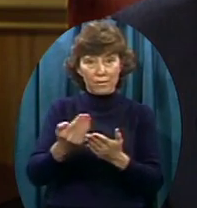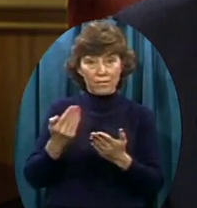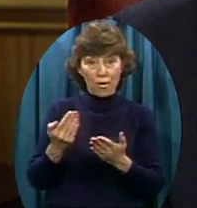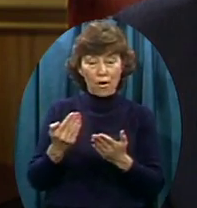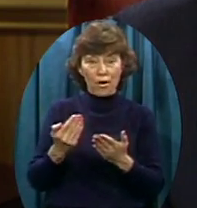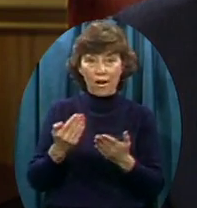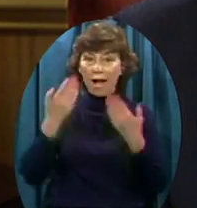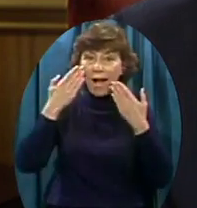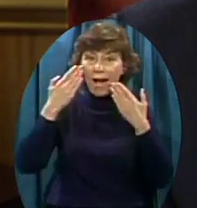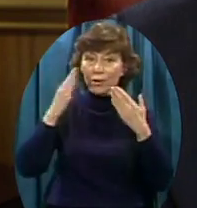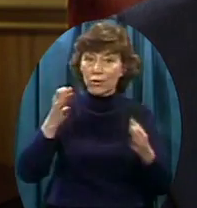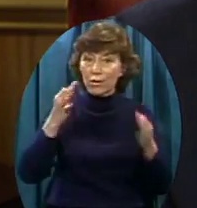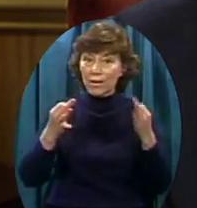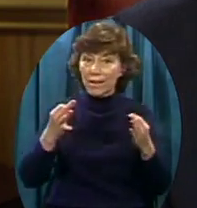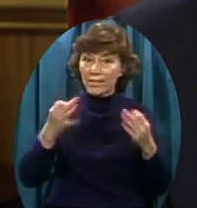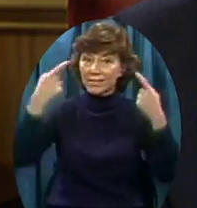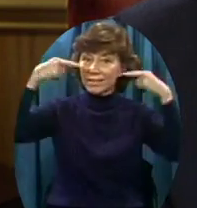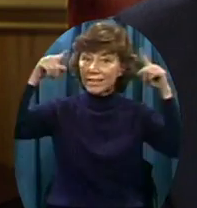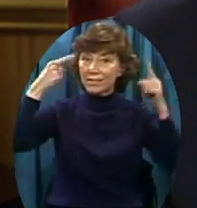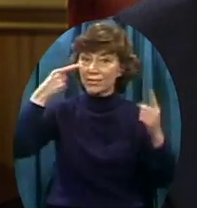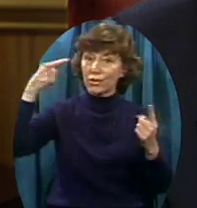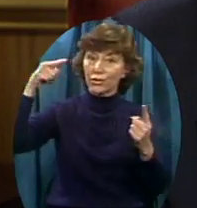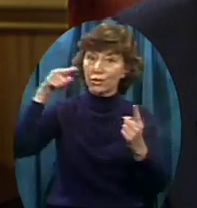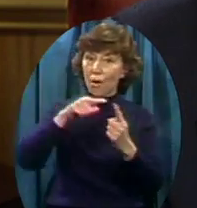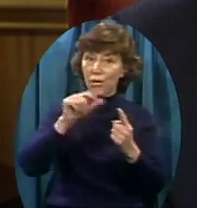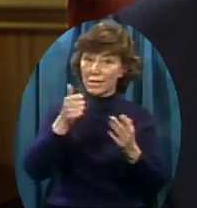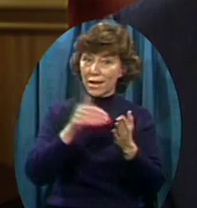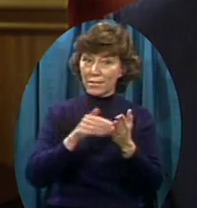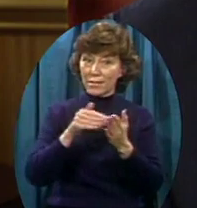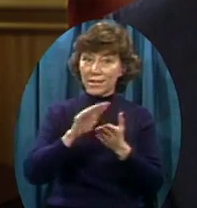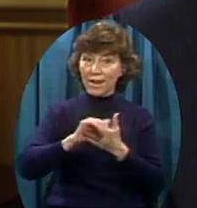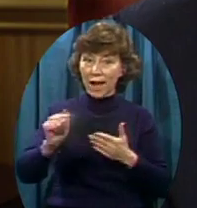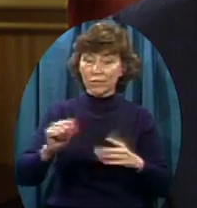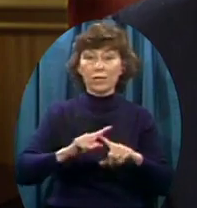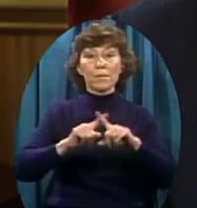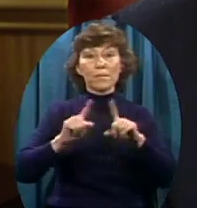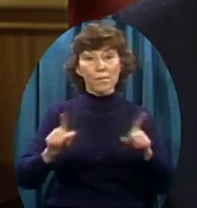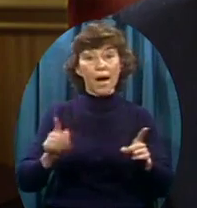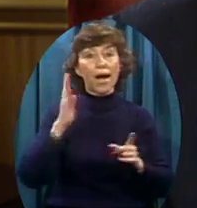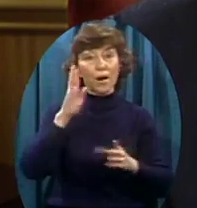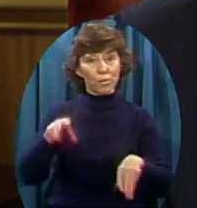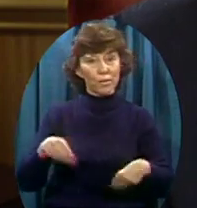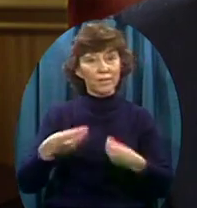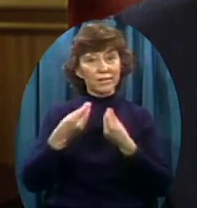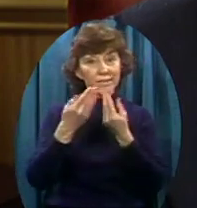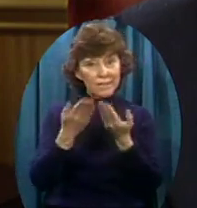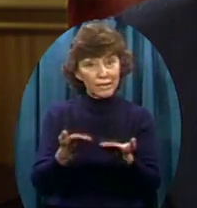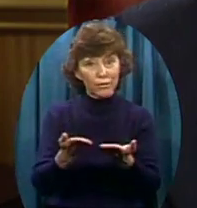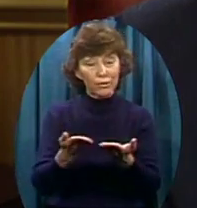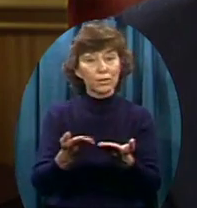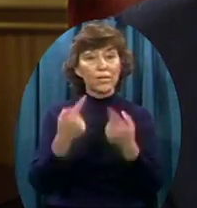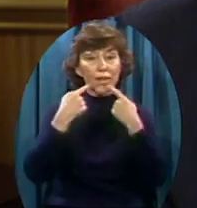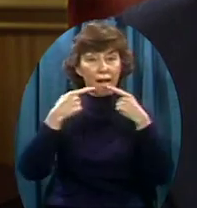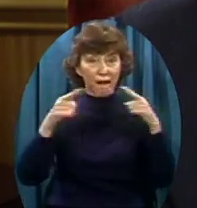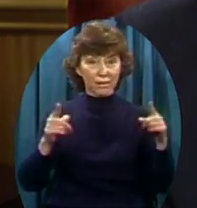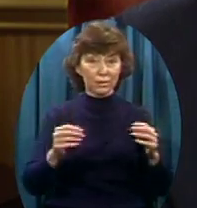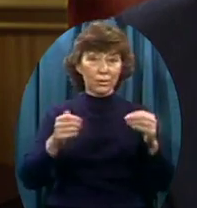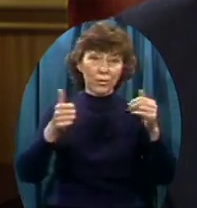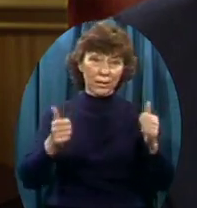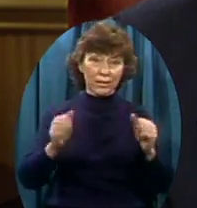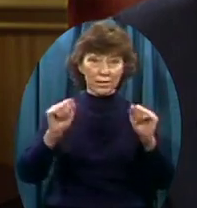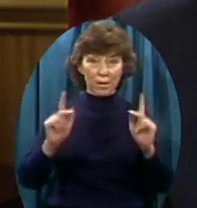I somehow in my heart believe that when the final tally is in and we'll give it to you as quickly as we have it, God will have provided, but I don't know that for sure.